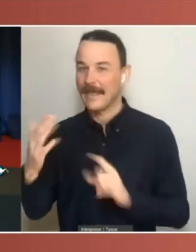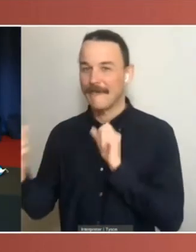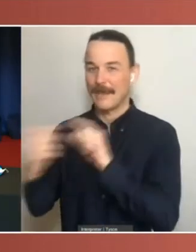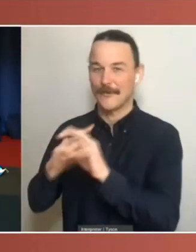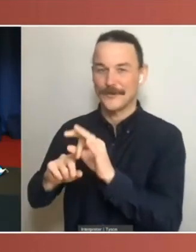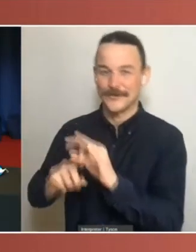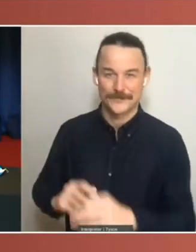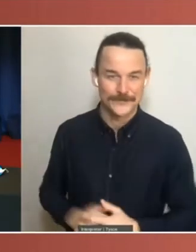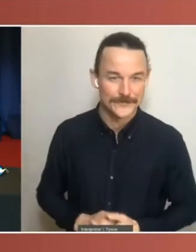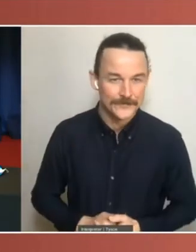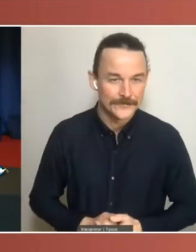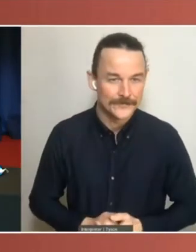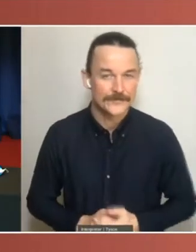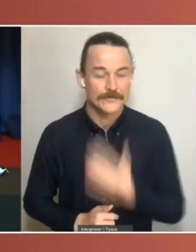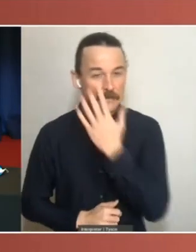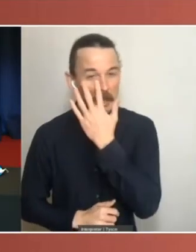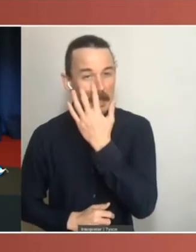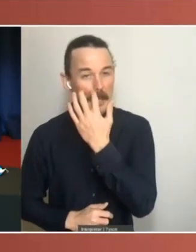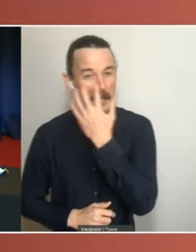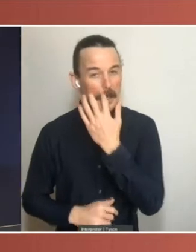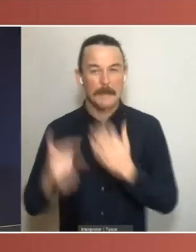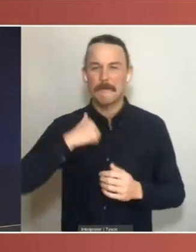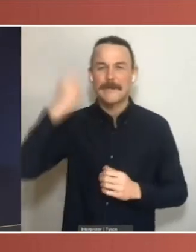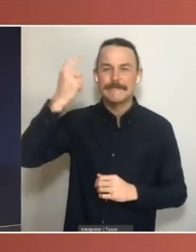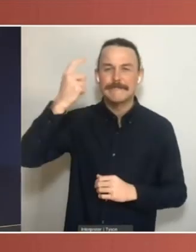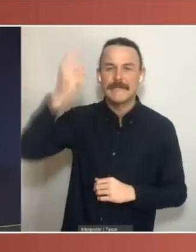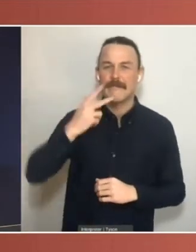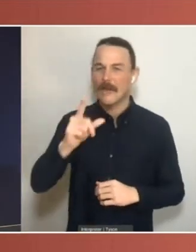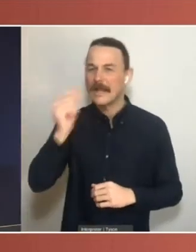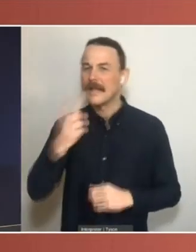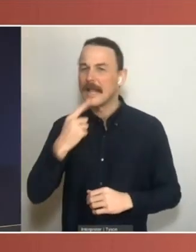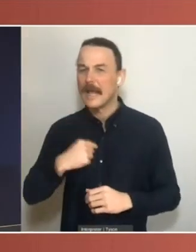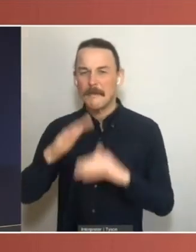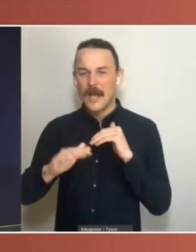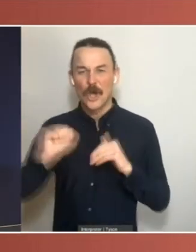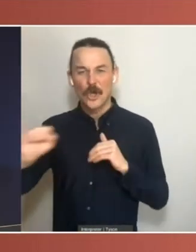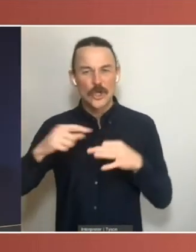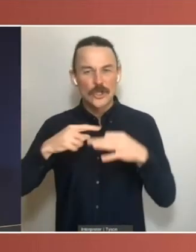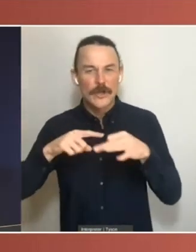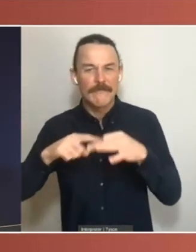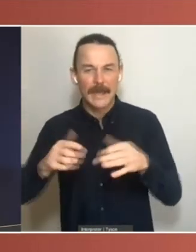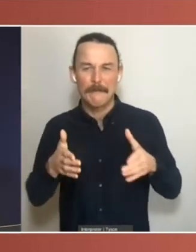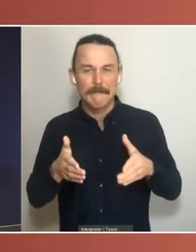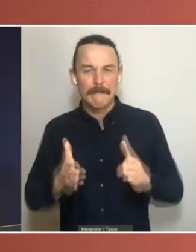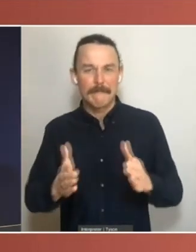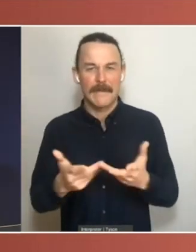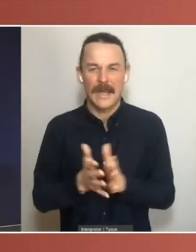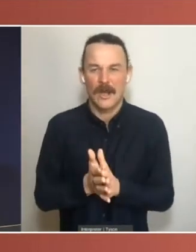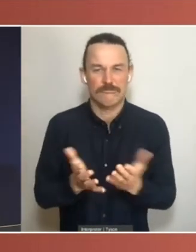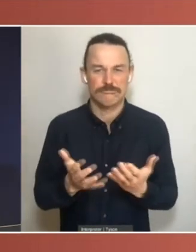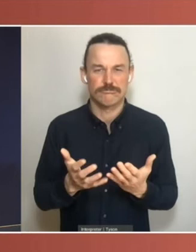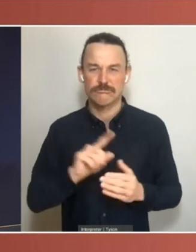I was wondering whether you might be able to tell us a bit about your survey methodology. So your lecture drew on two surveys.